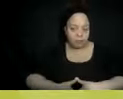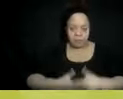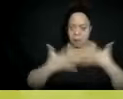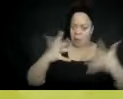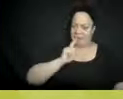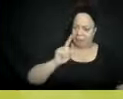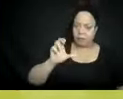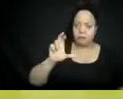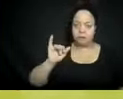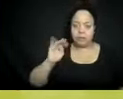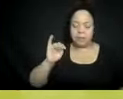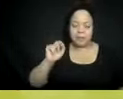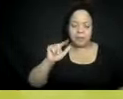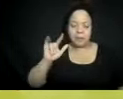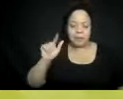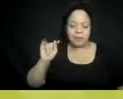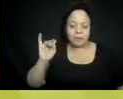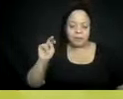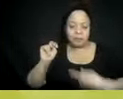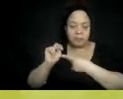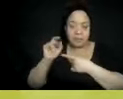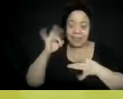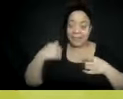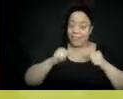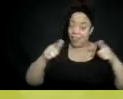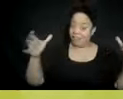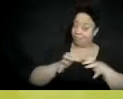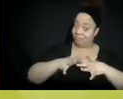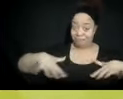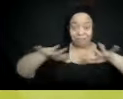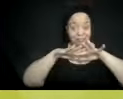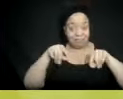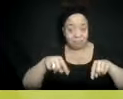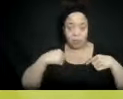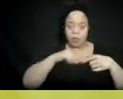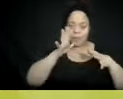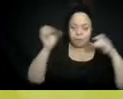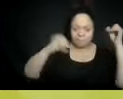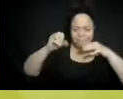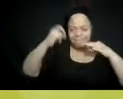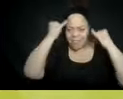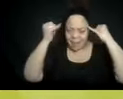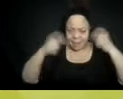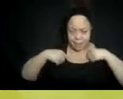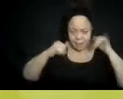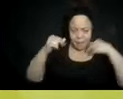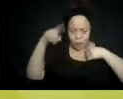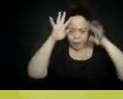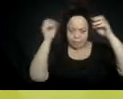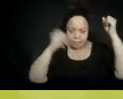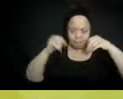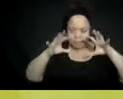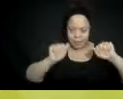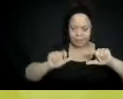ideas that we've created together in this mind map and try to build a definition amongst ourselves of what